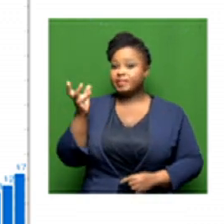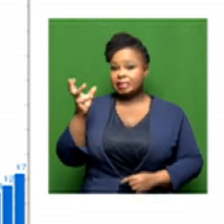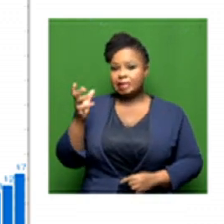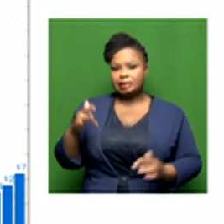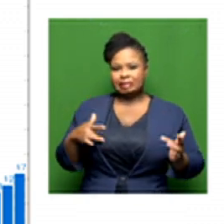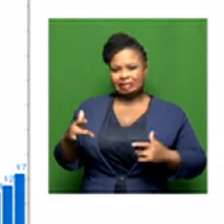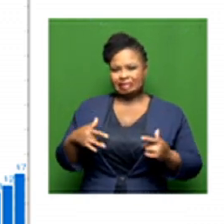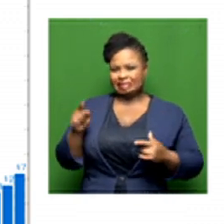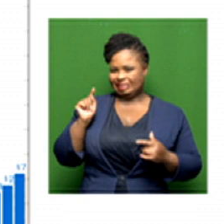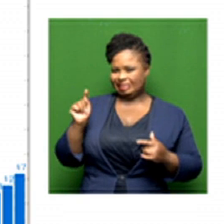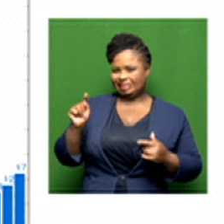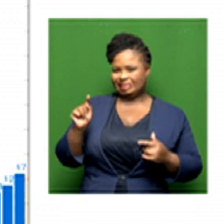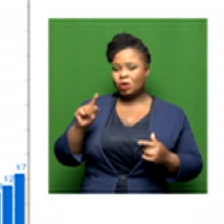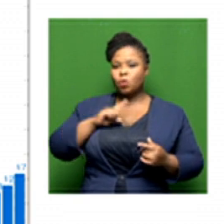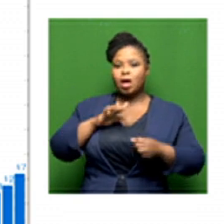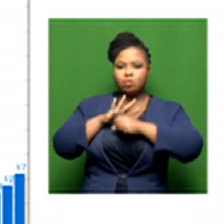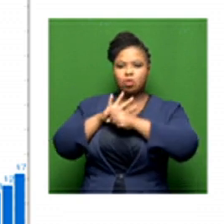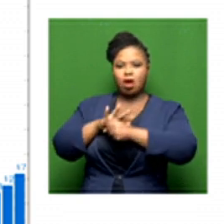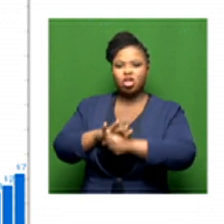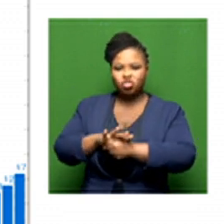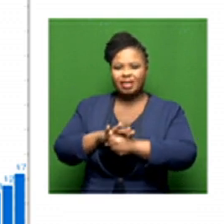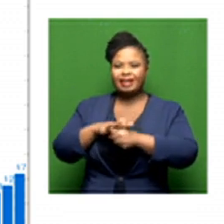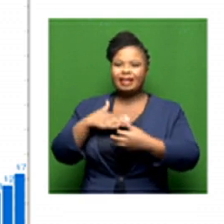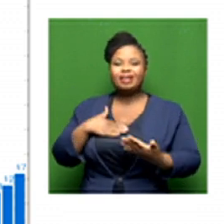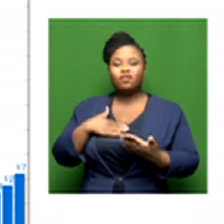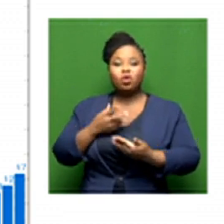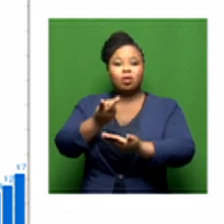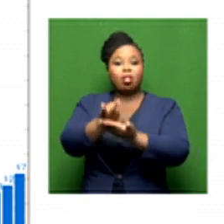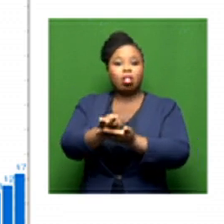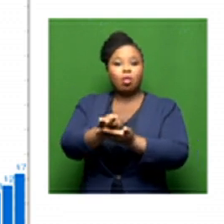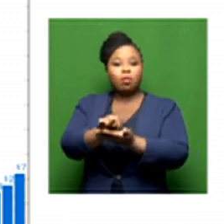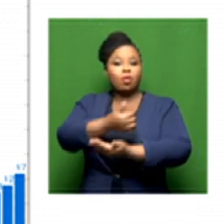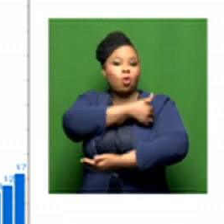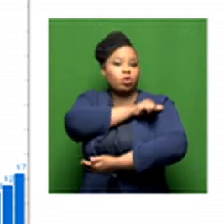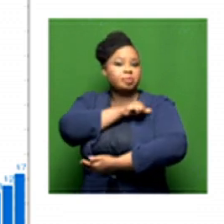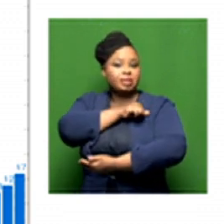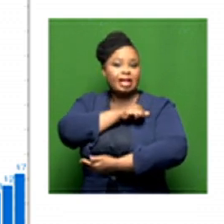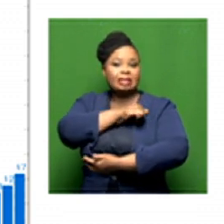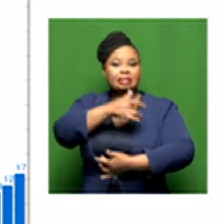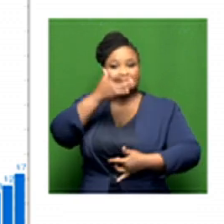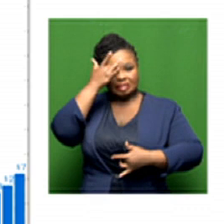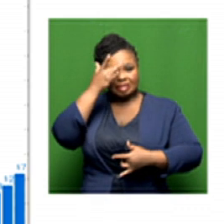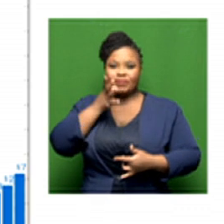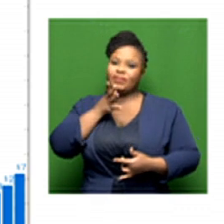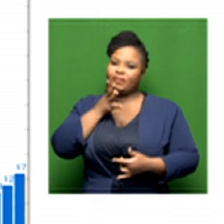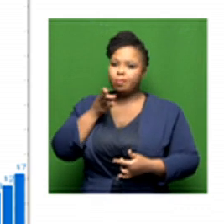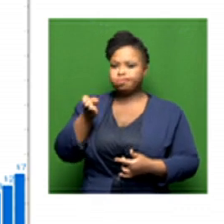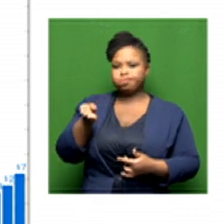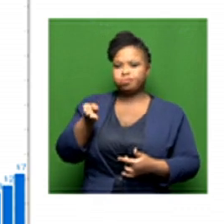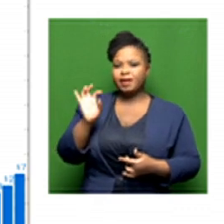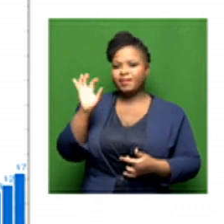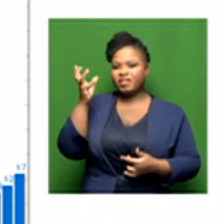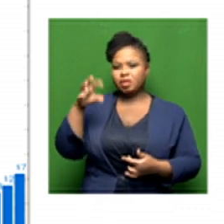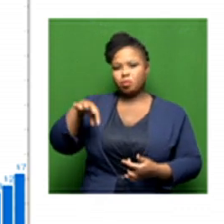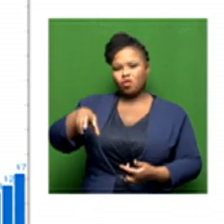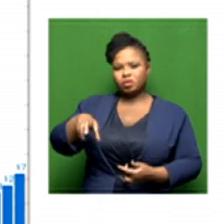the most pressure on the provinces, on the hospitals in that province. So nationally, the number